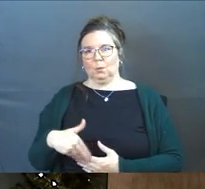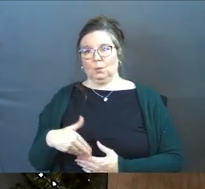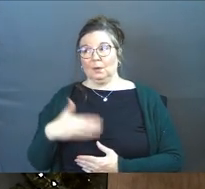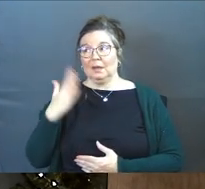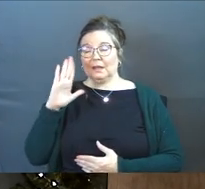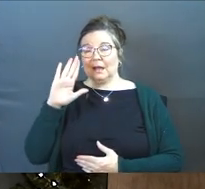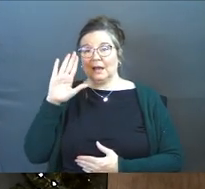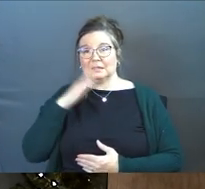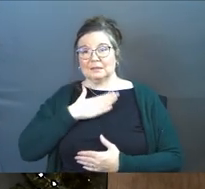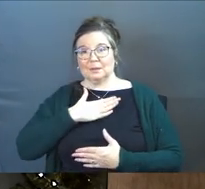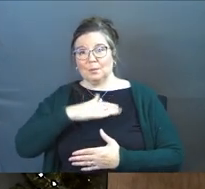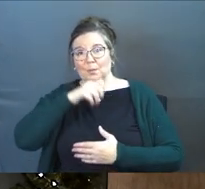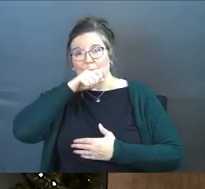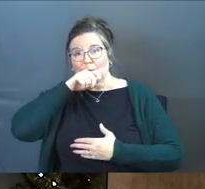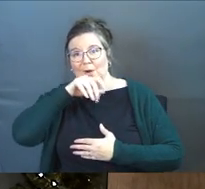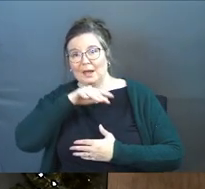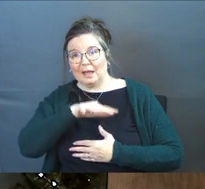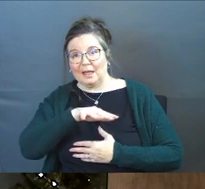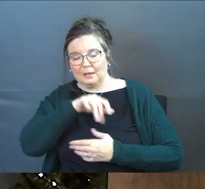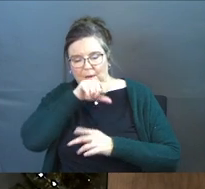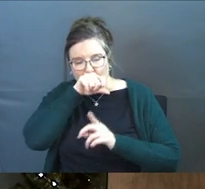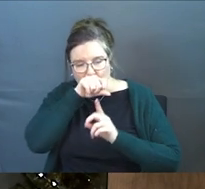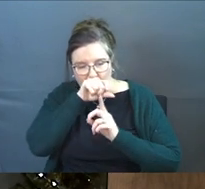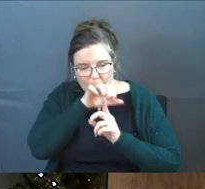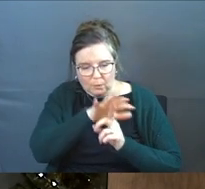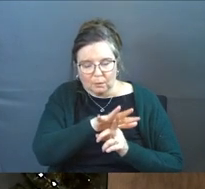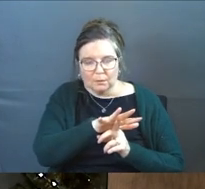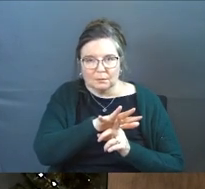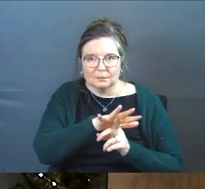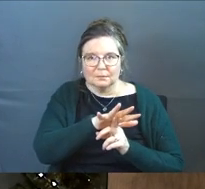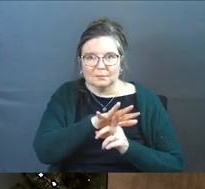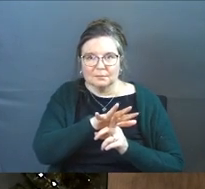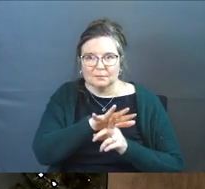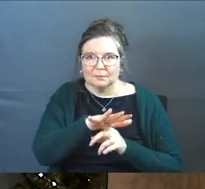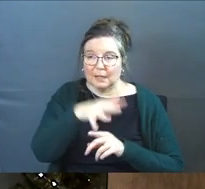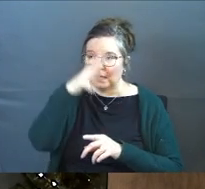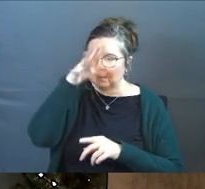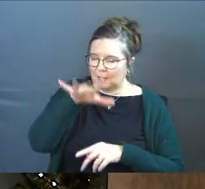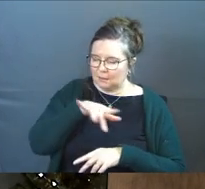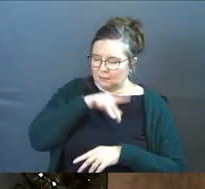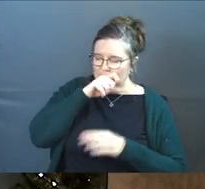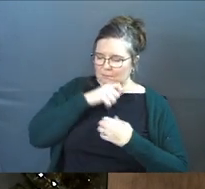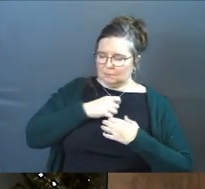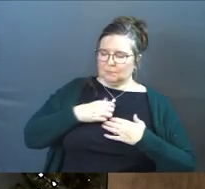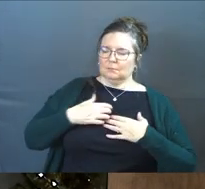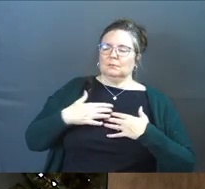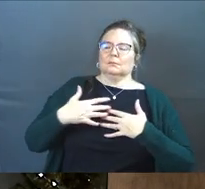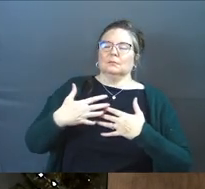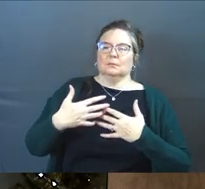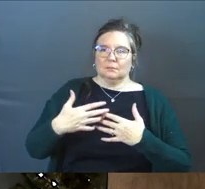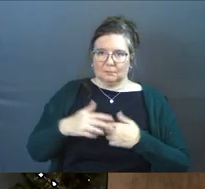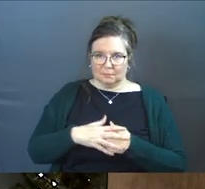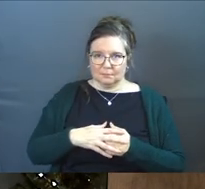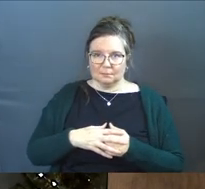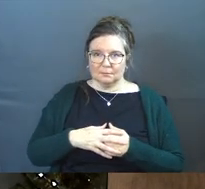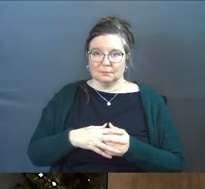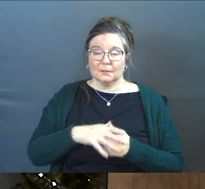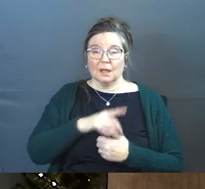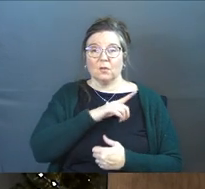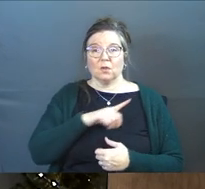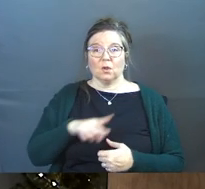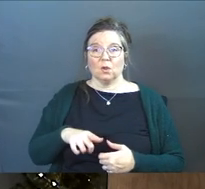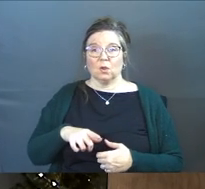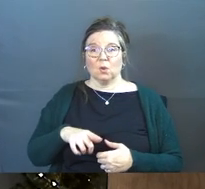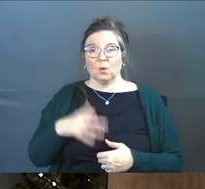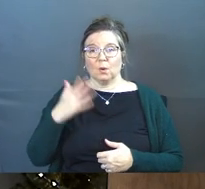God's breath breathed into man. Close and personal. Parent to child. Verse 15. And the Lord